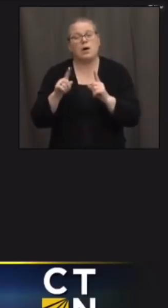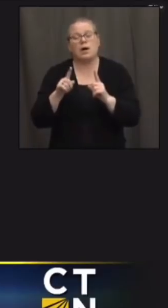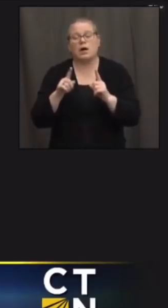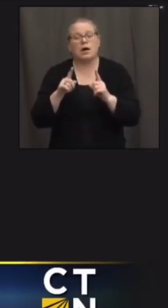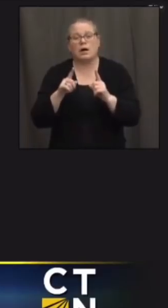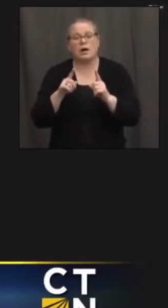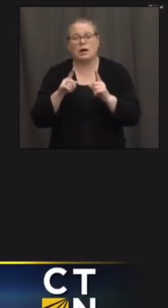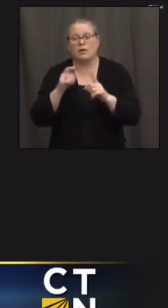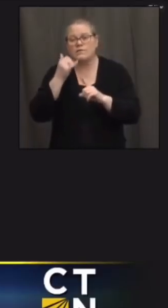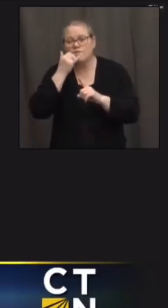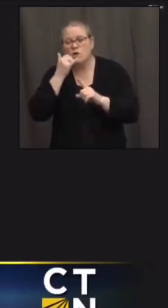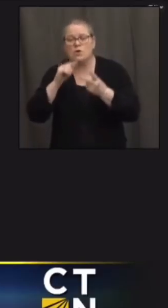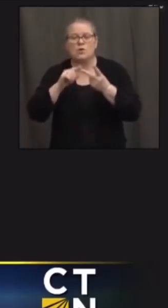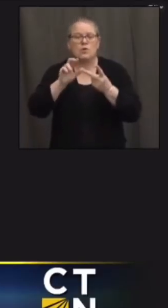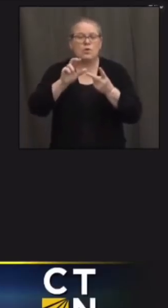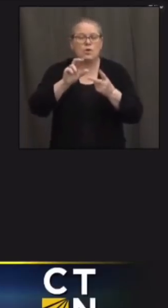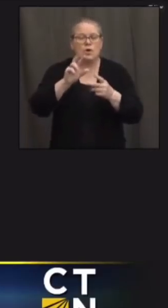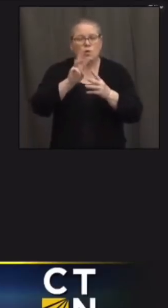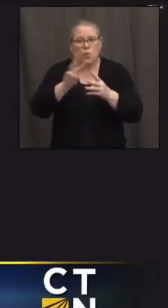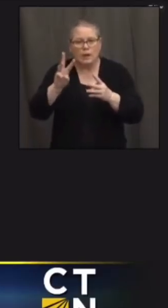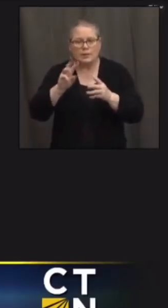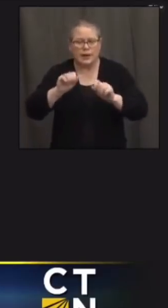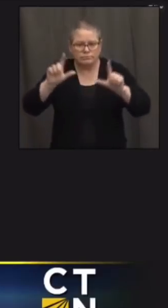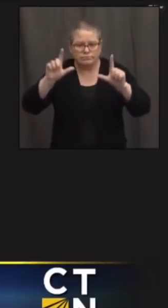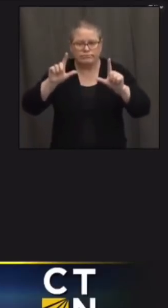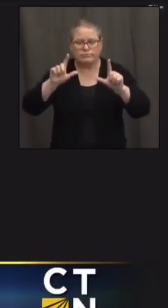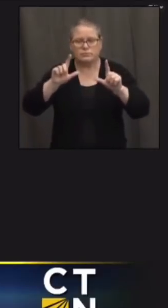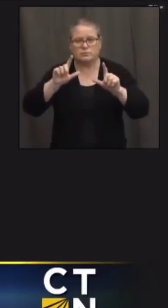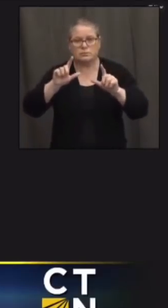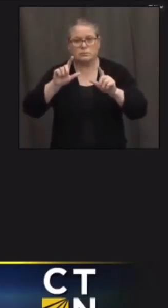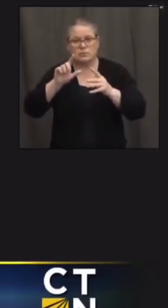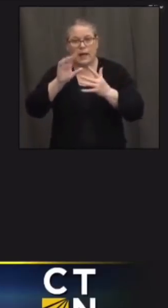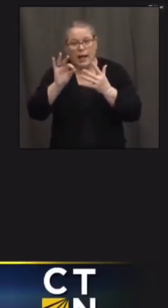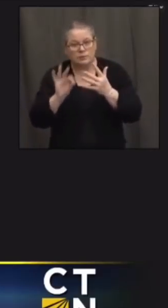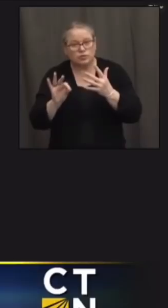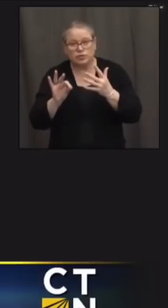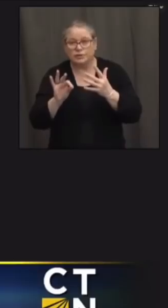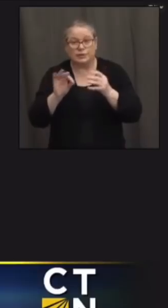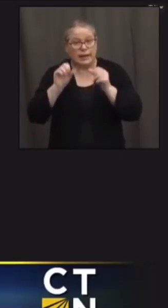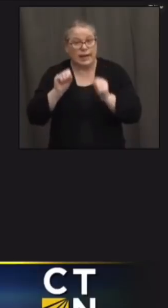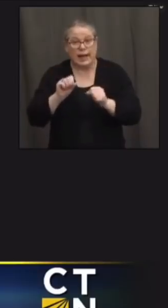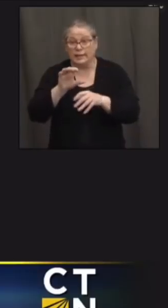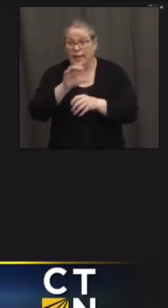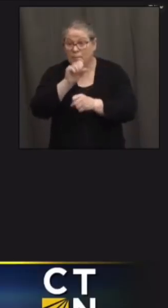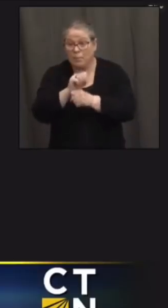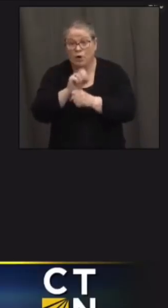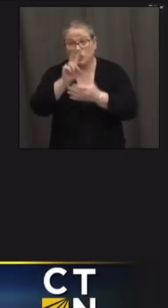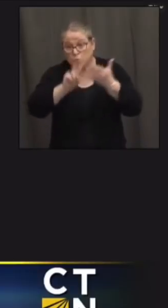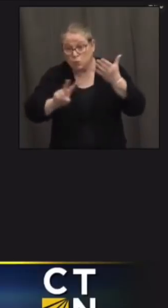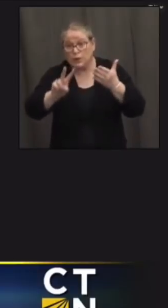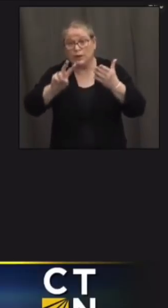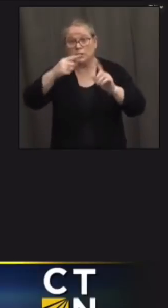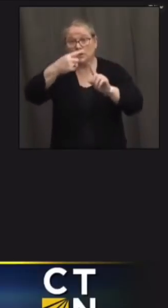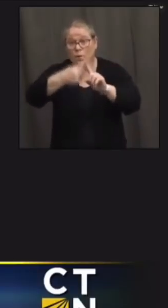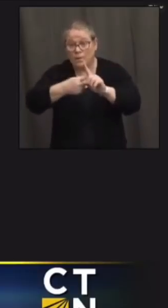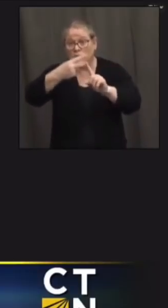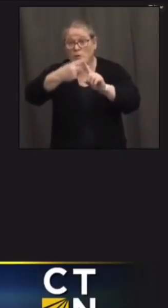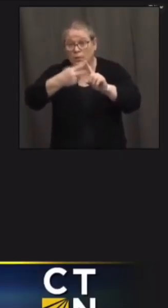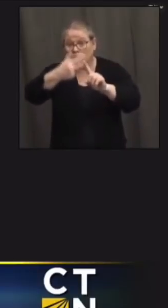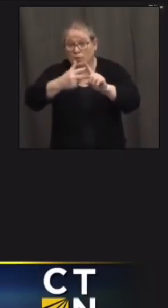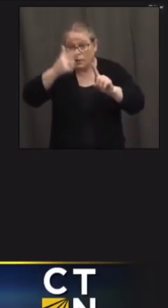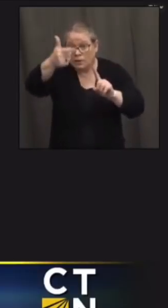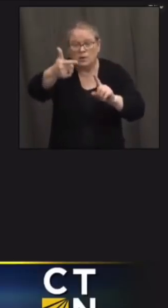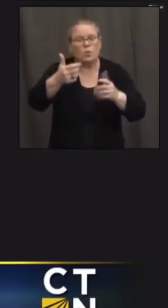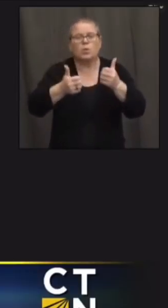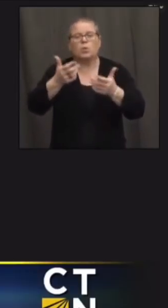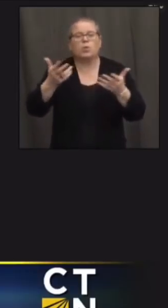when they're on the phone or they're they're on the website is the option you know can they book out two weeks a month two months three months